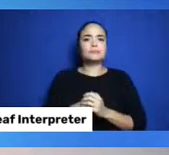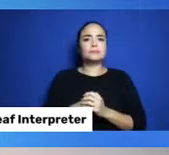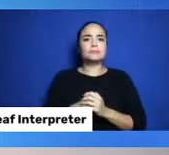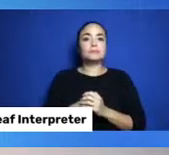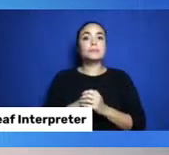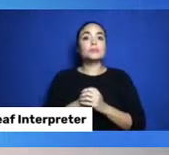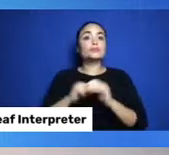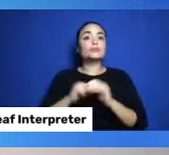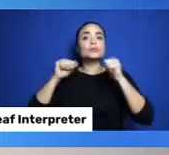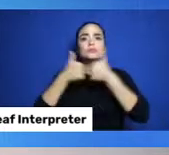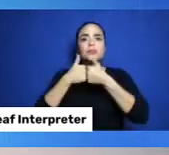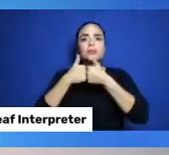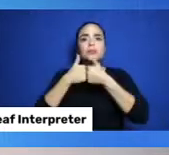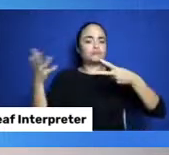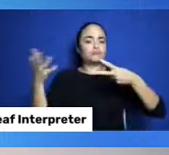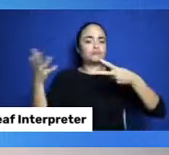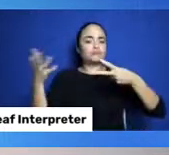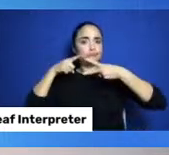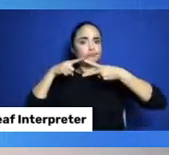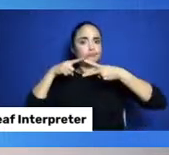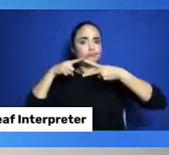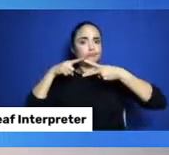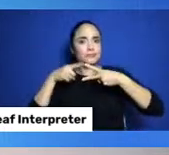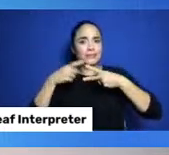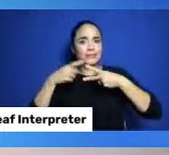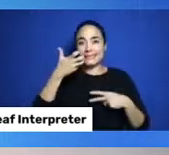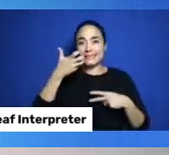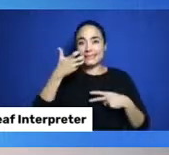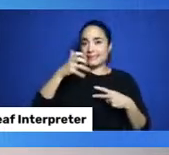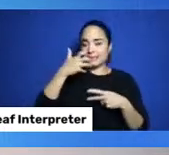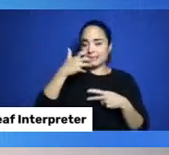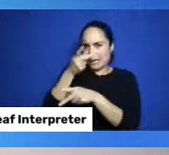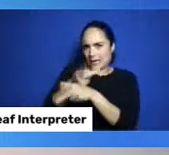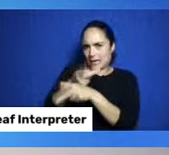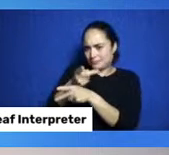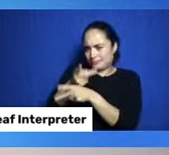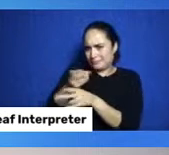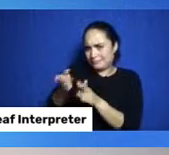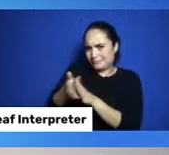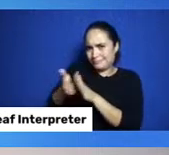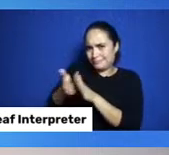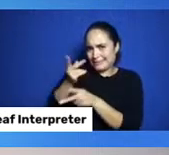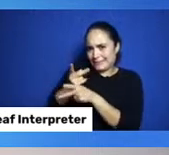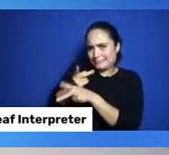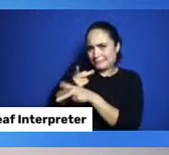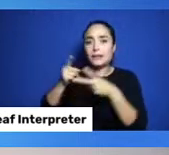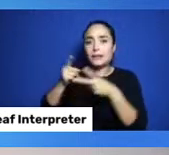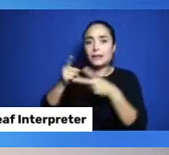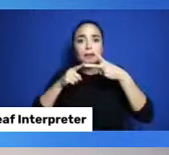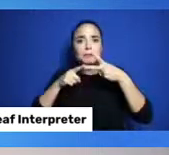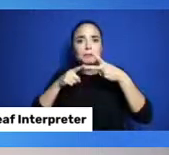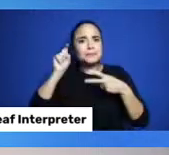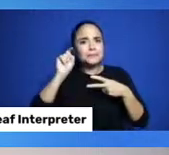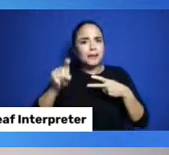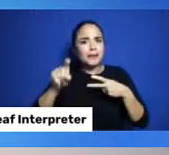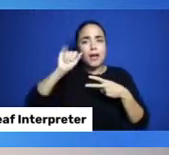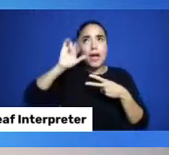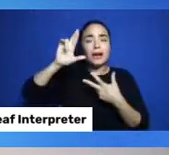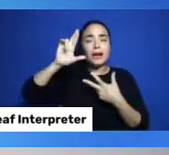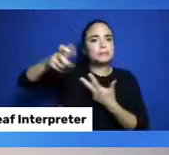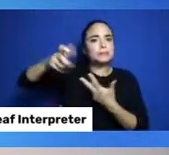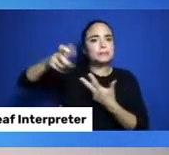and that we need airflow to push the smoke out. All right,